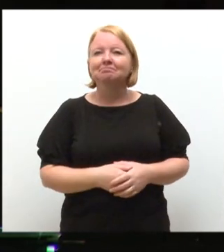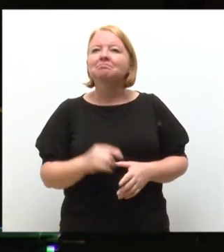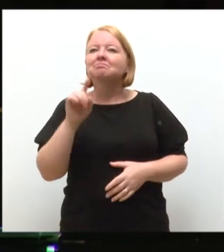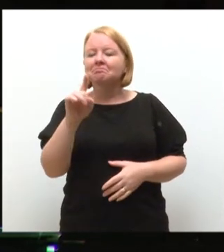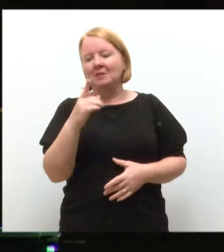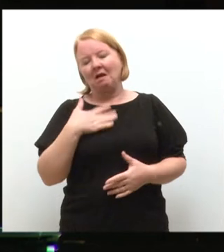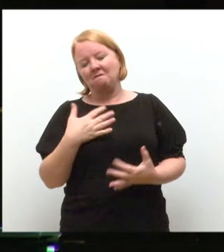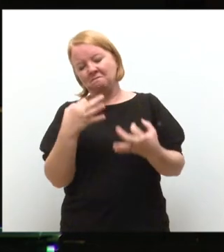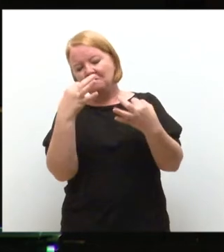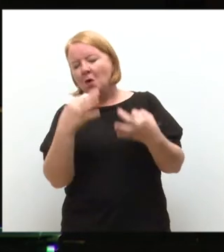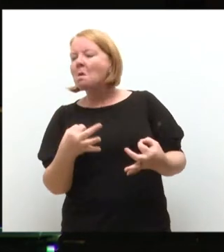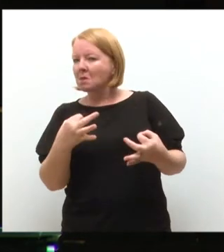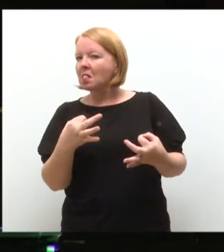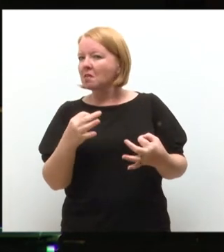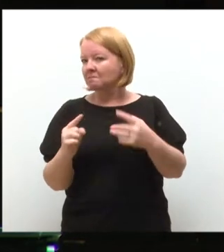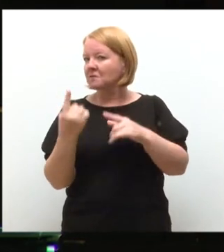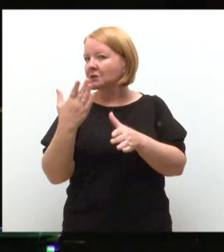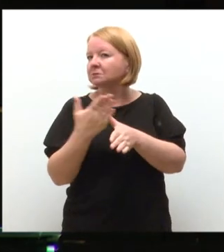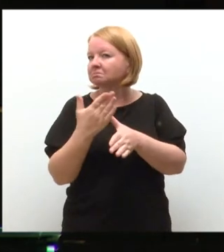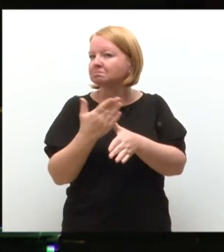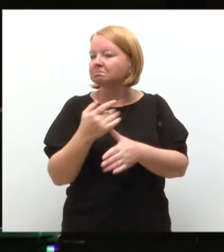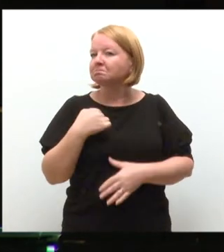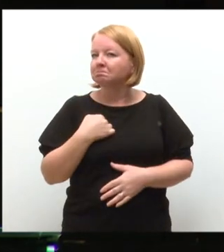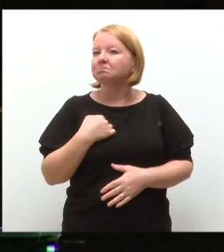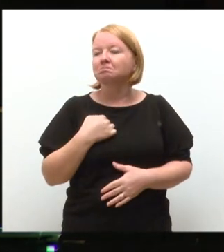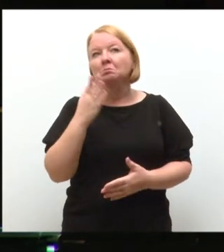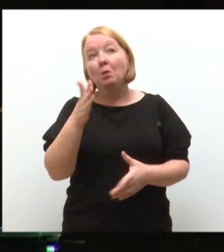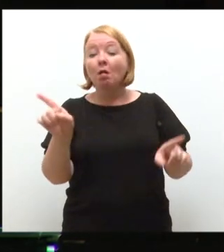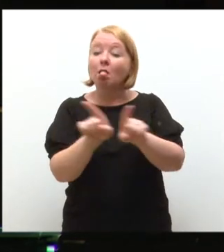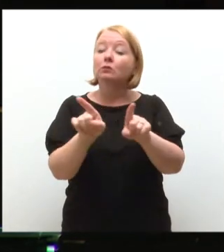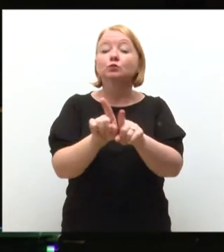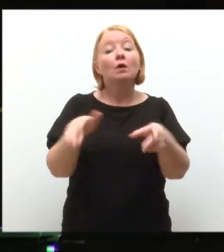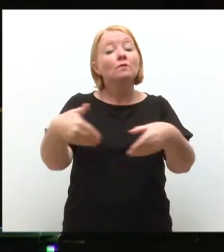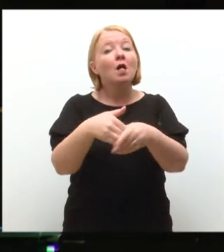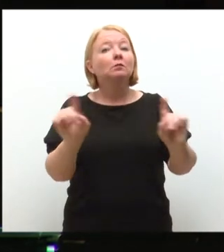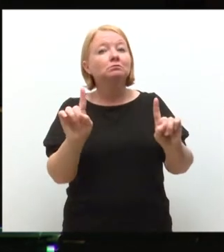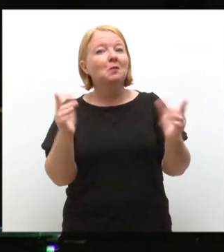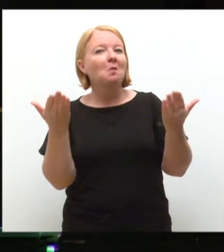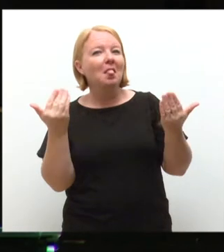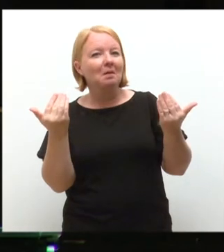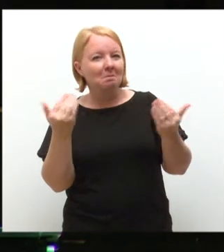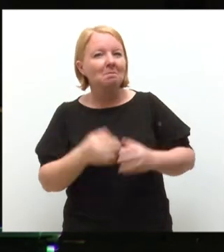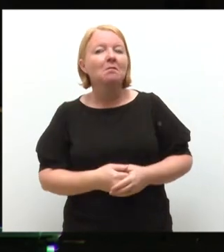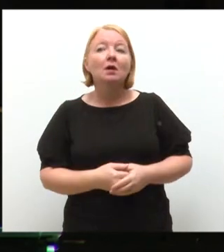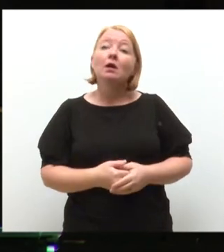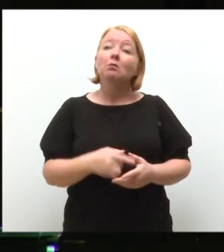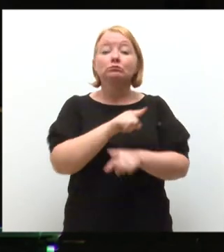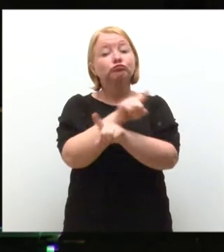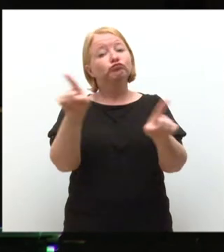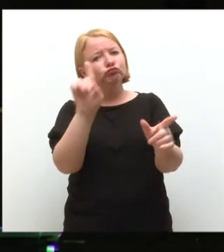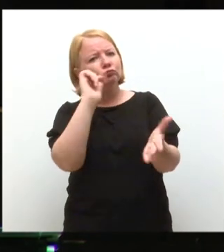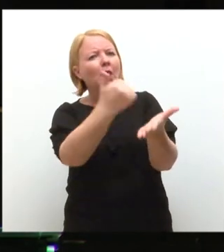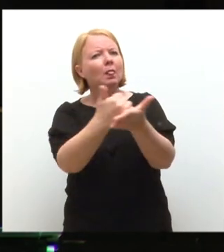of formal business for the University, which also involves a welcome. And this is something you can help me with,